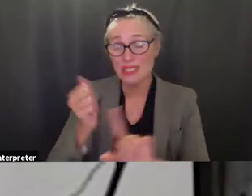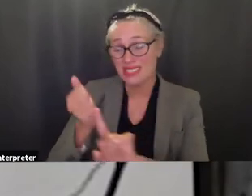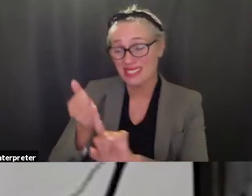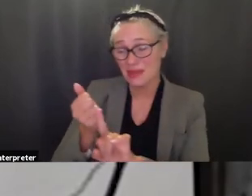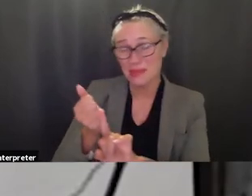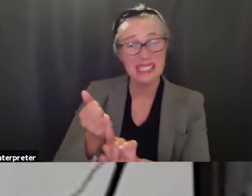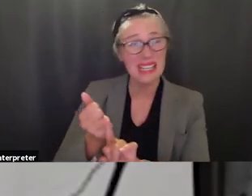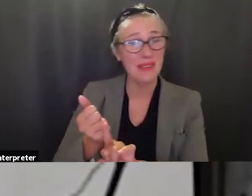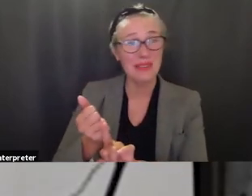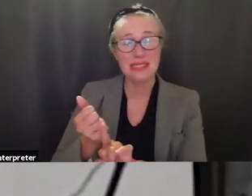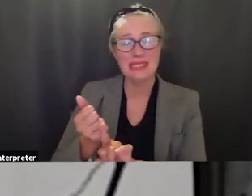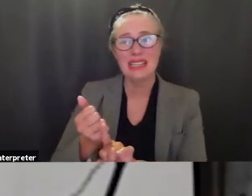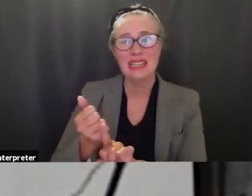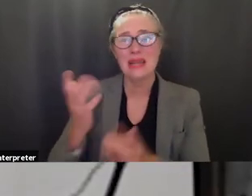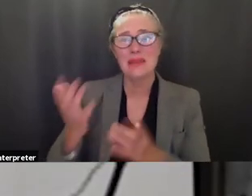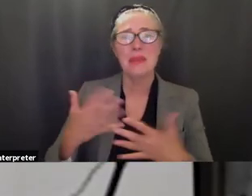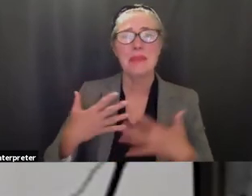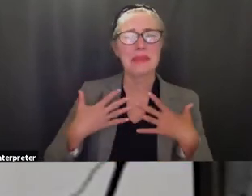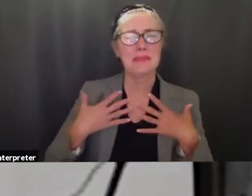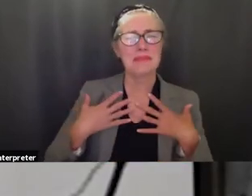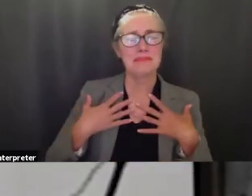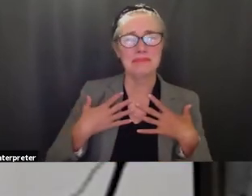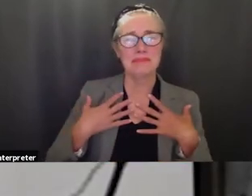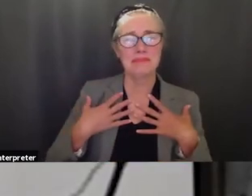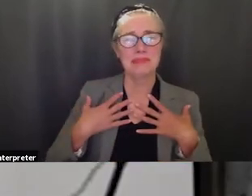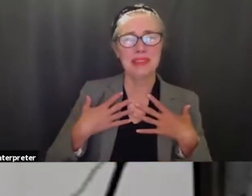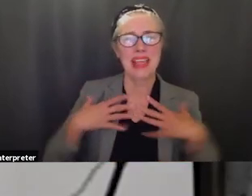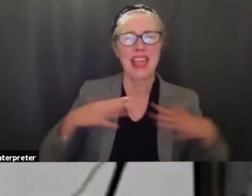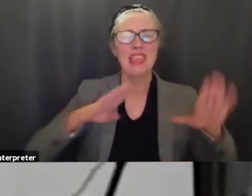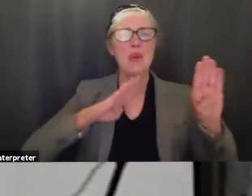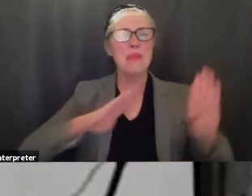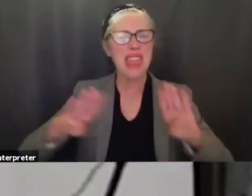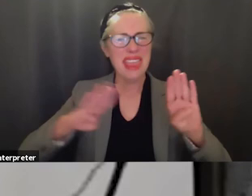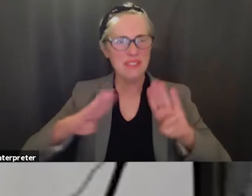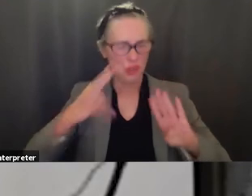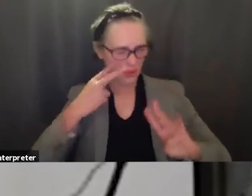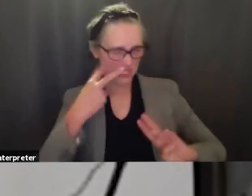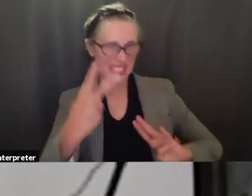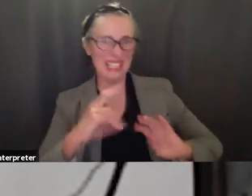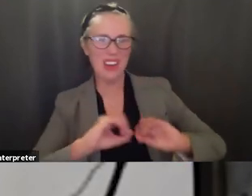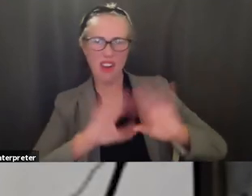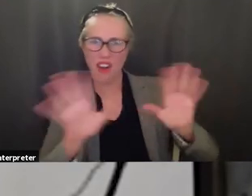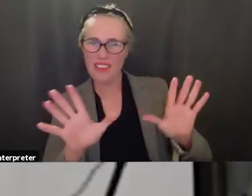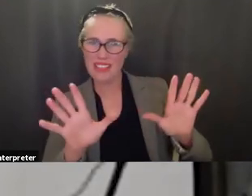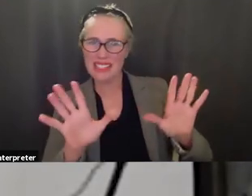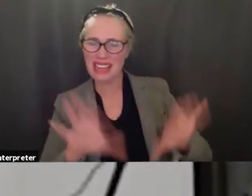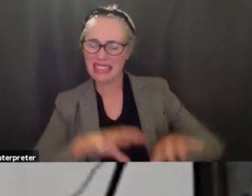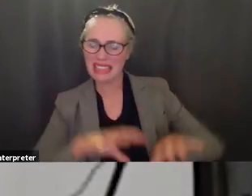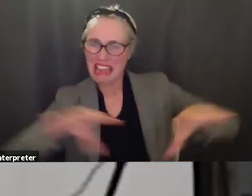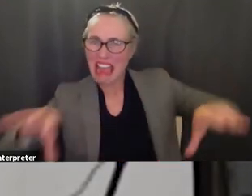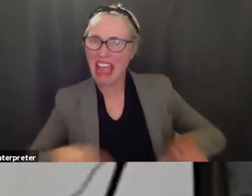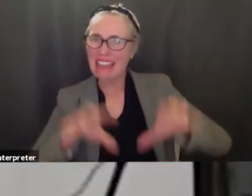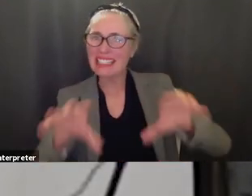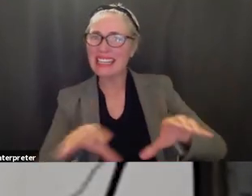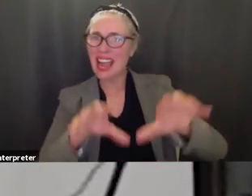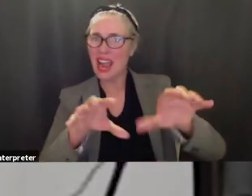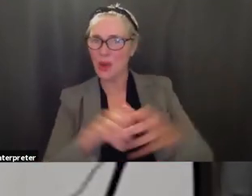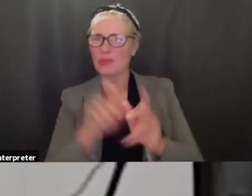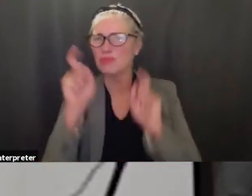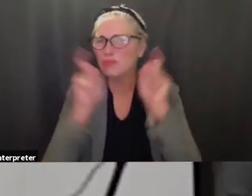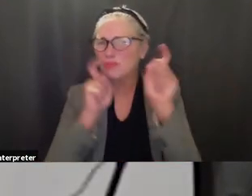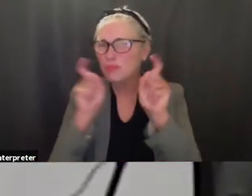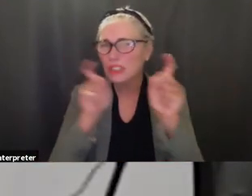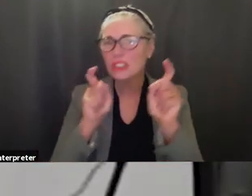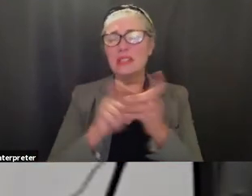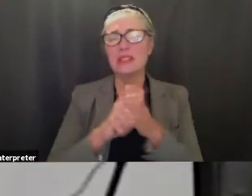externally um behaving like you know act quote acting out like how do you work with